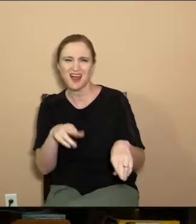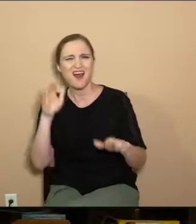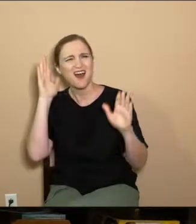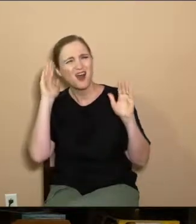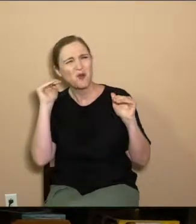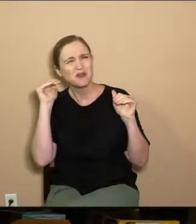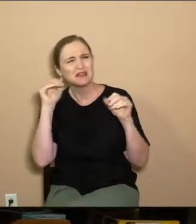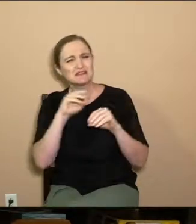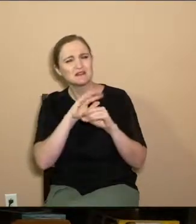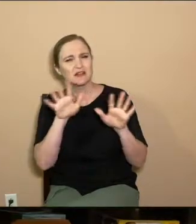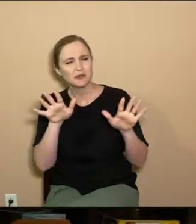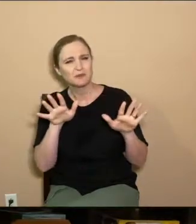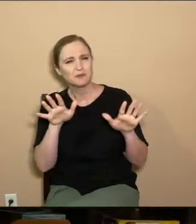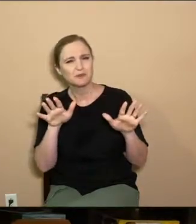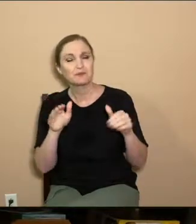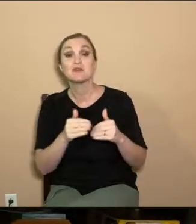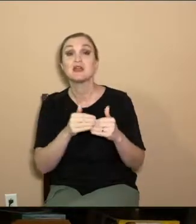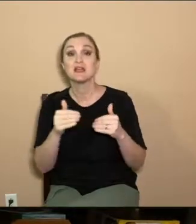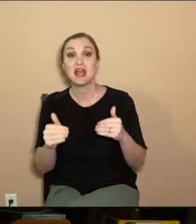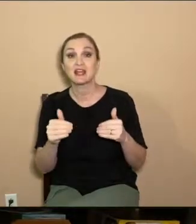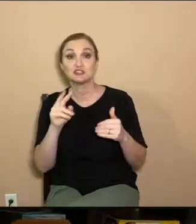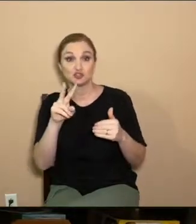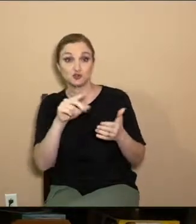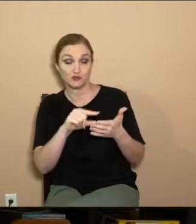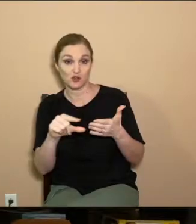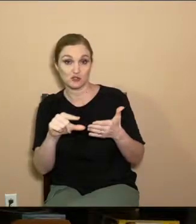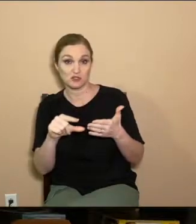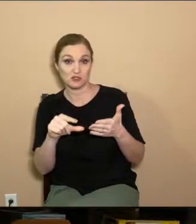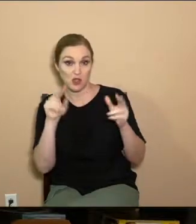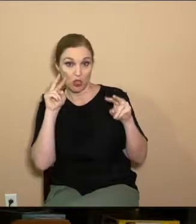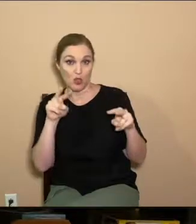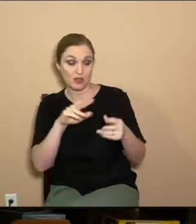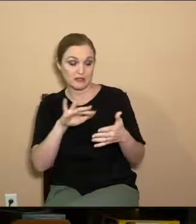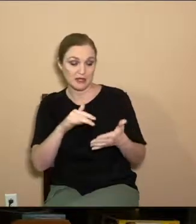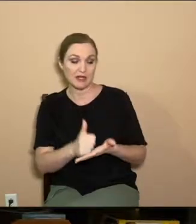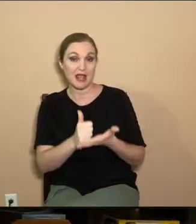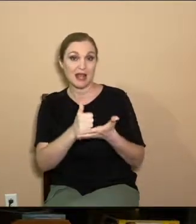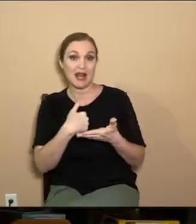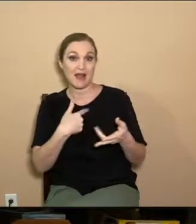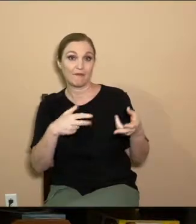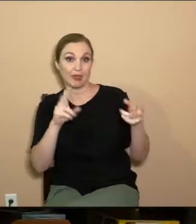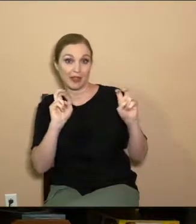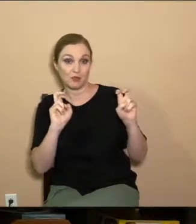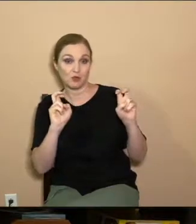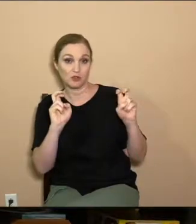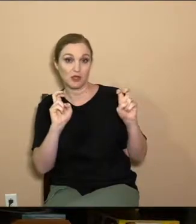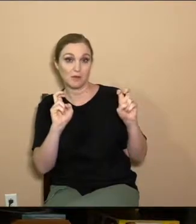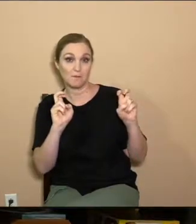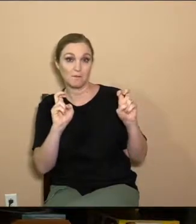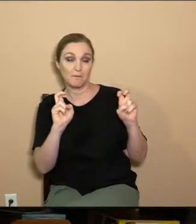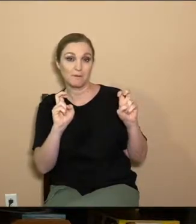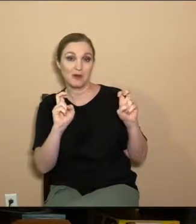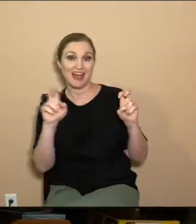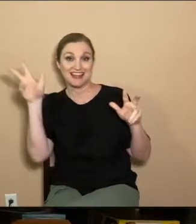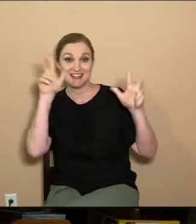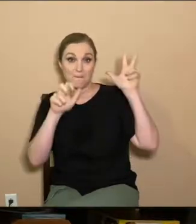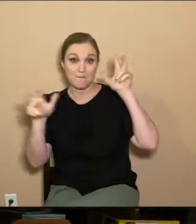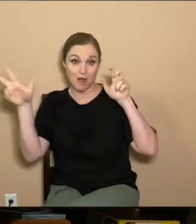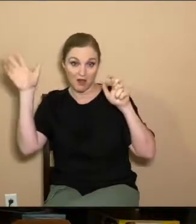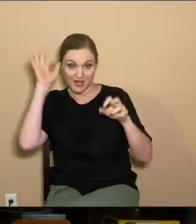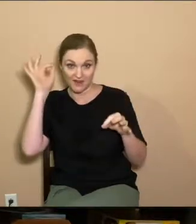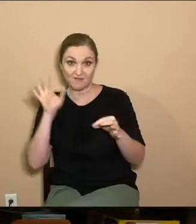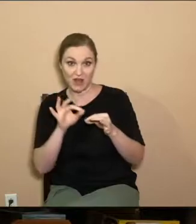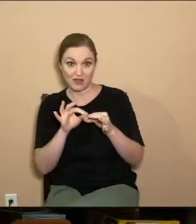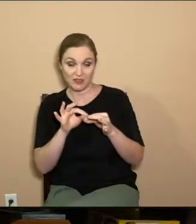makes sense. The next two verses, if you look on the study guide, I have labeled the next two verses as demonic faith